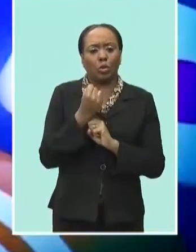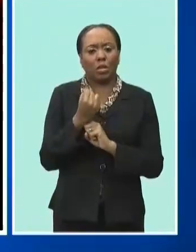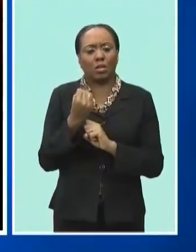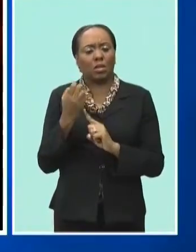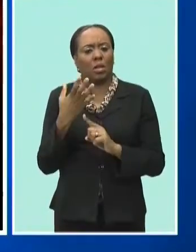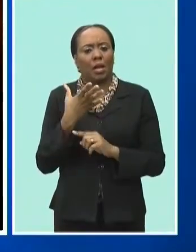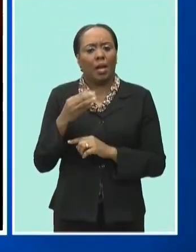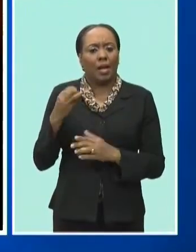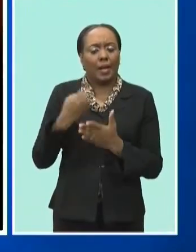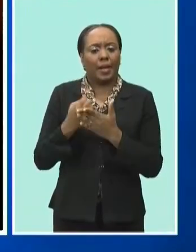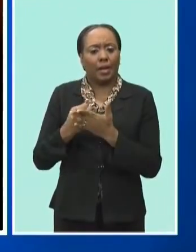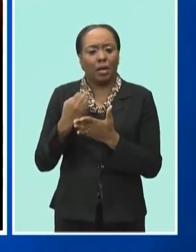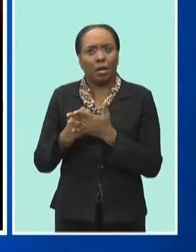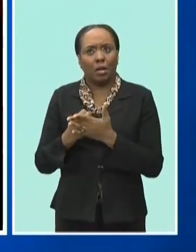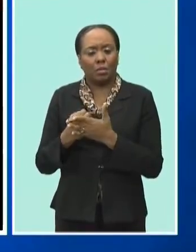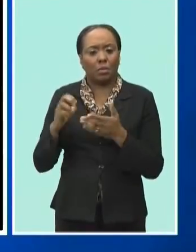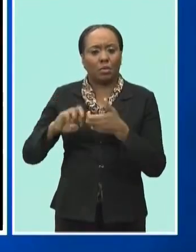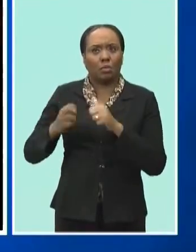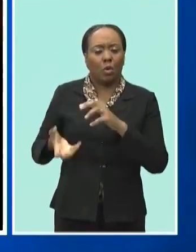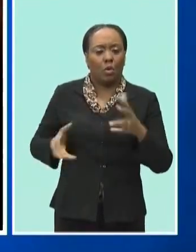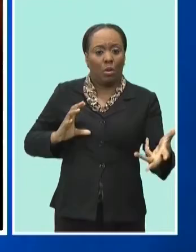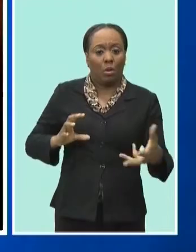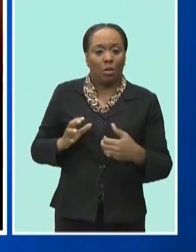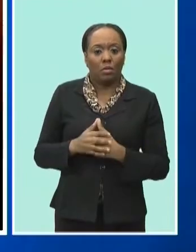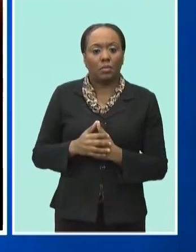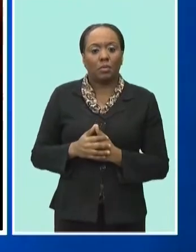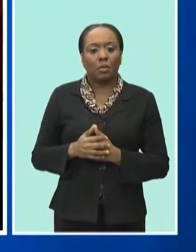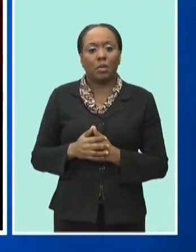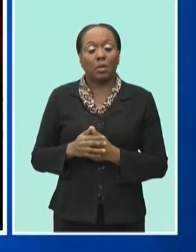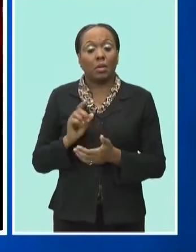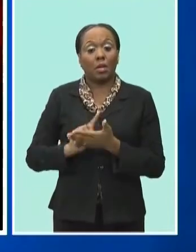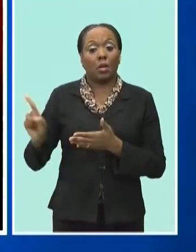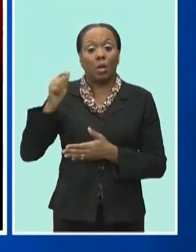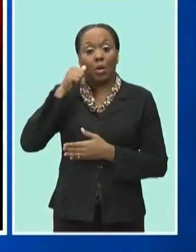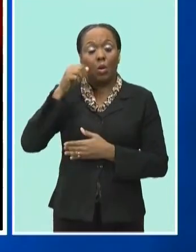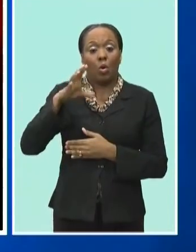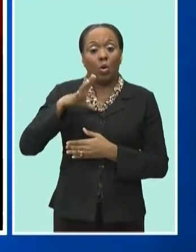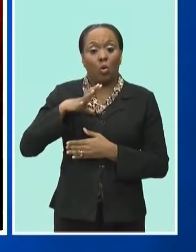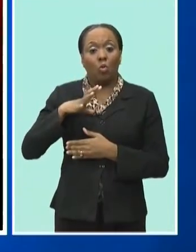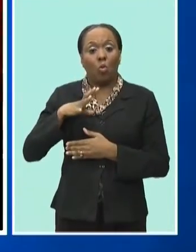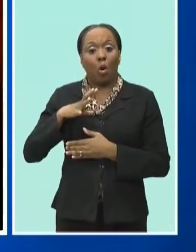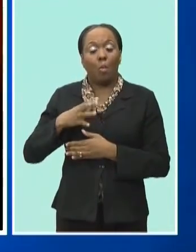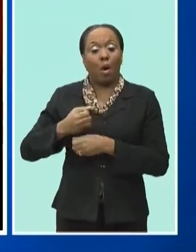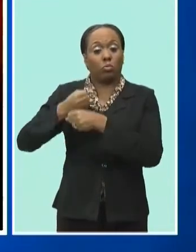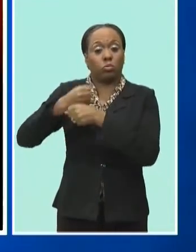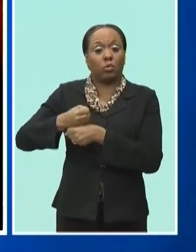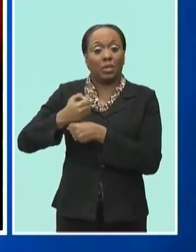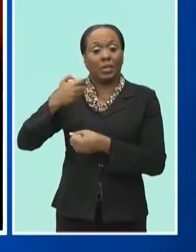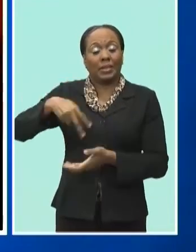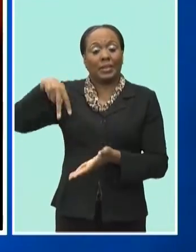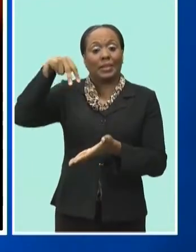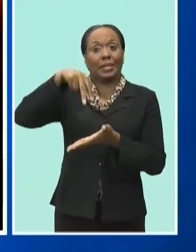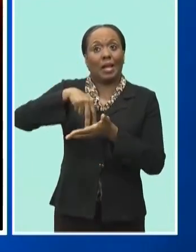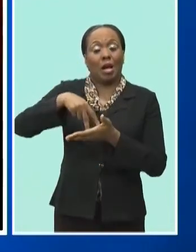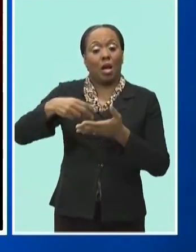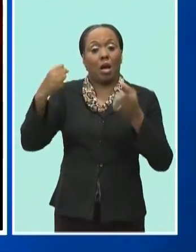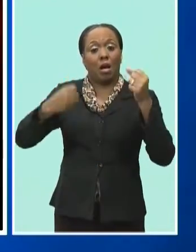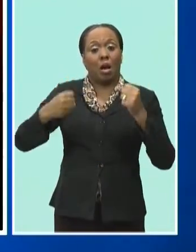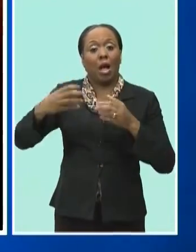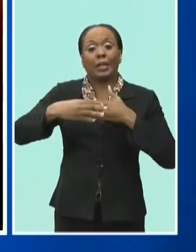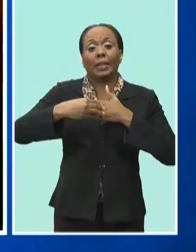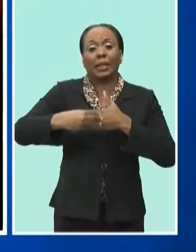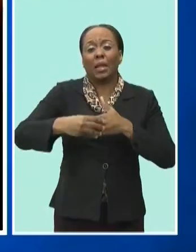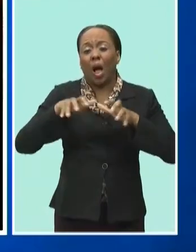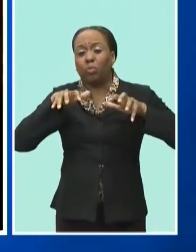week, a young woman went viral for her role in the protests. She was recorded standing on top of a car leading a